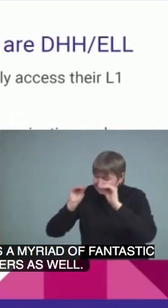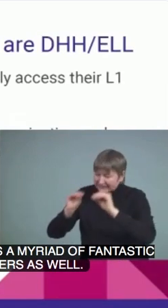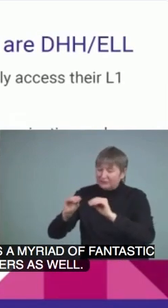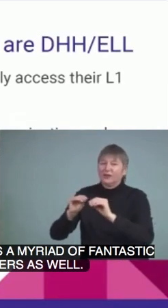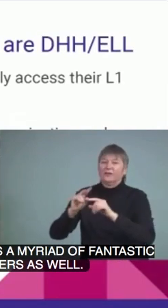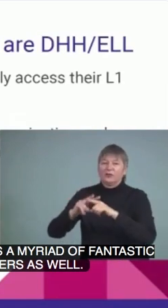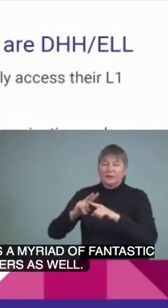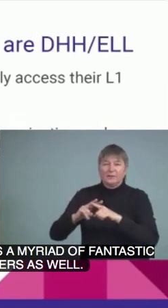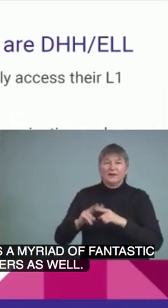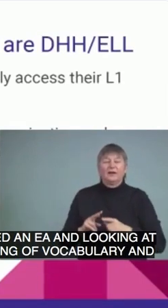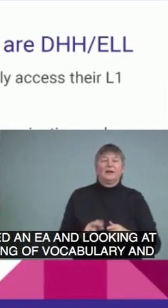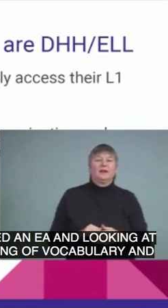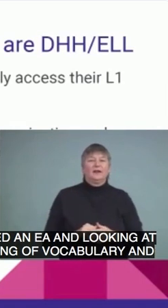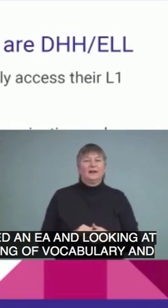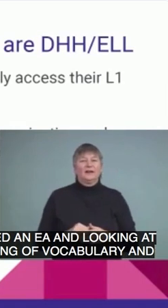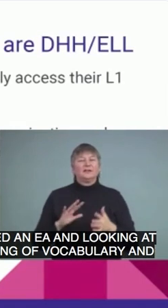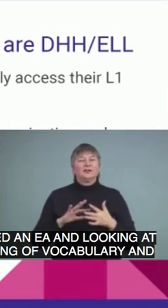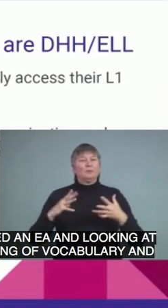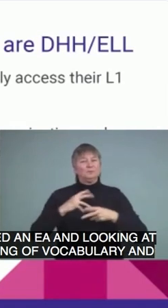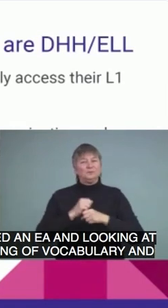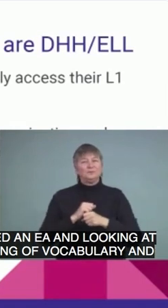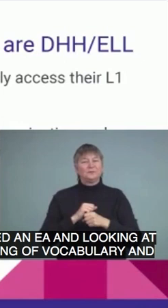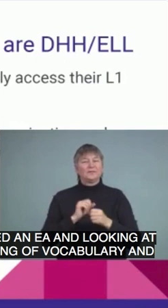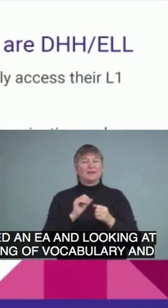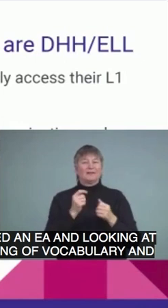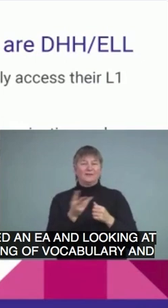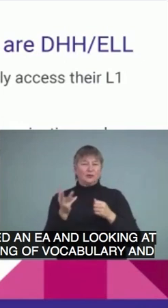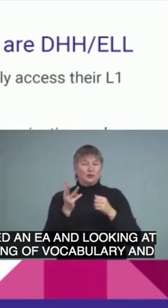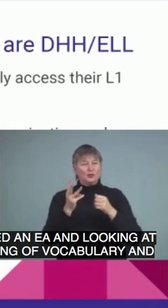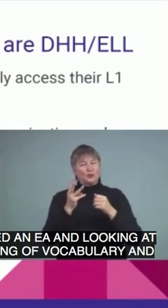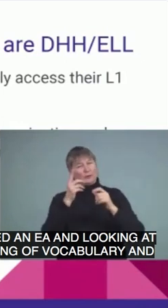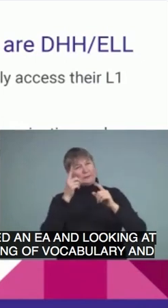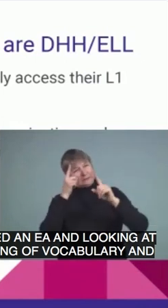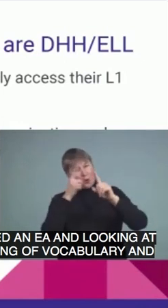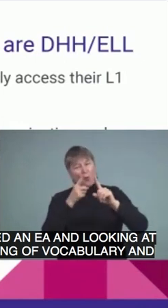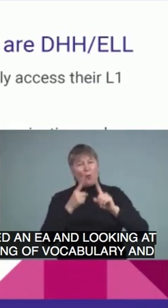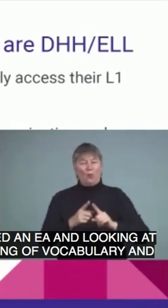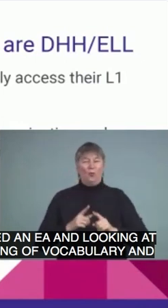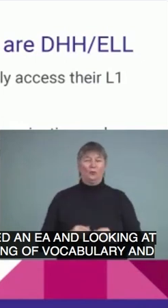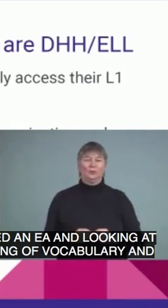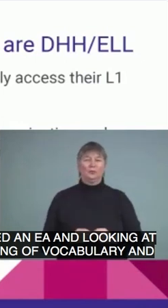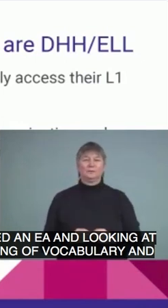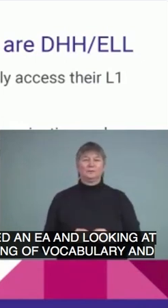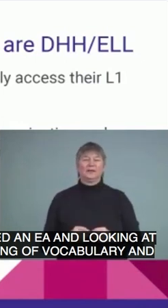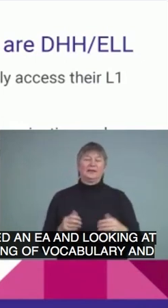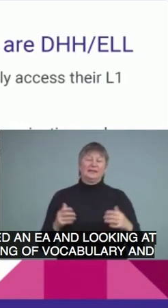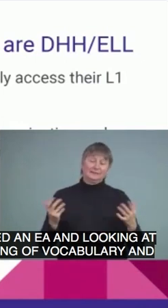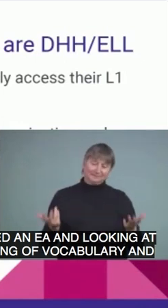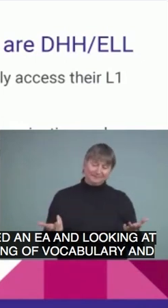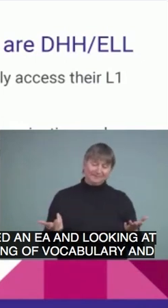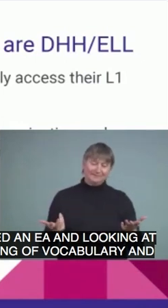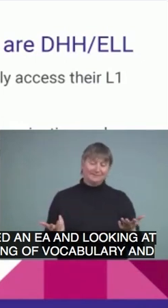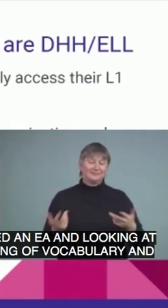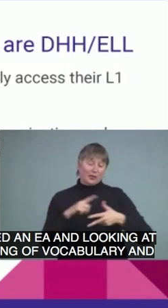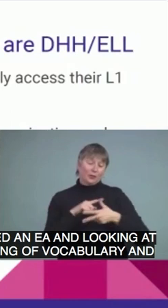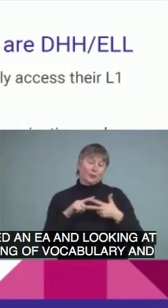we just want you to take away a few messages from our presentation. And really, we have three.